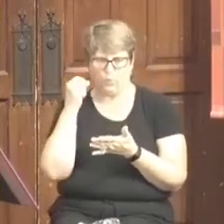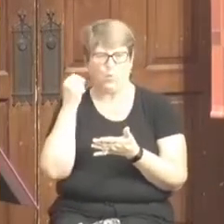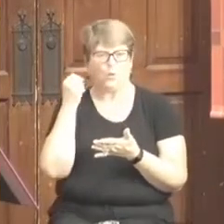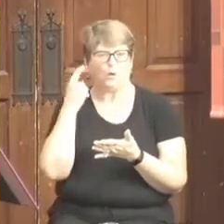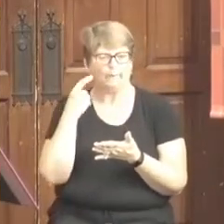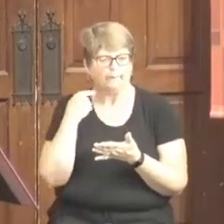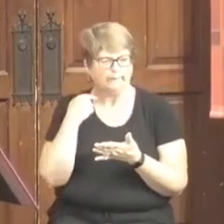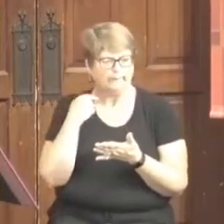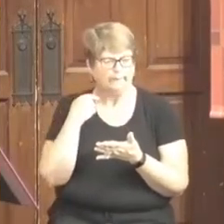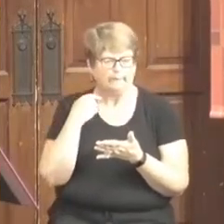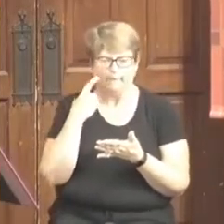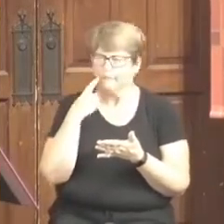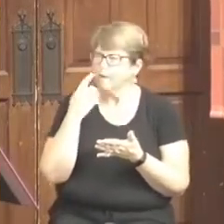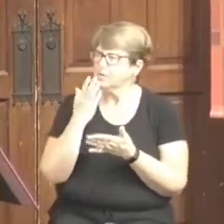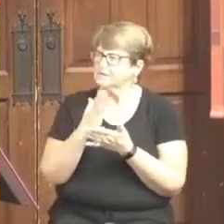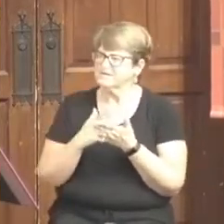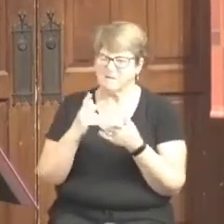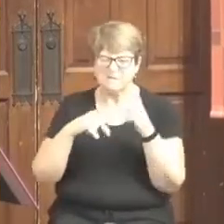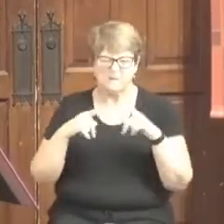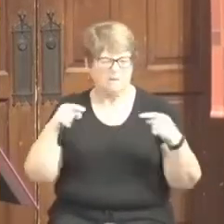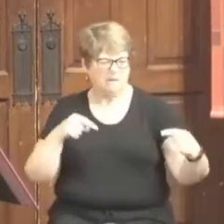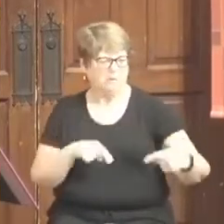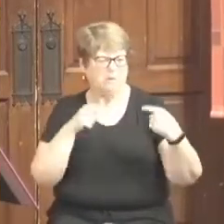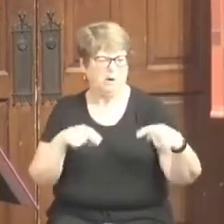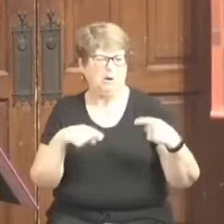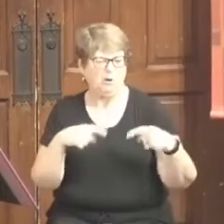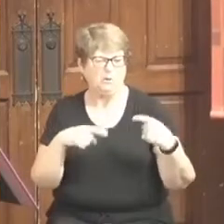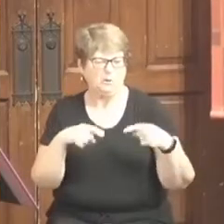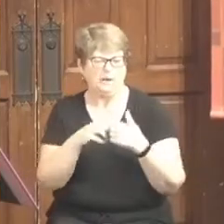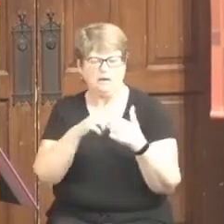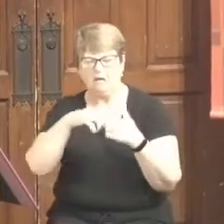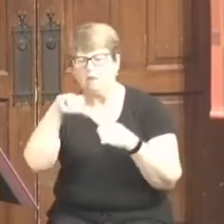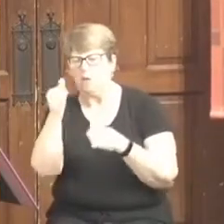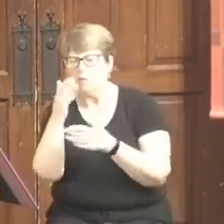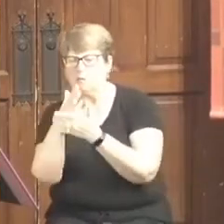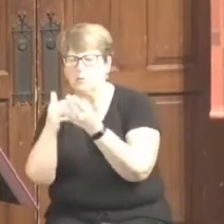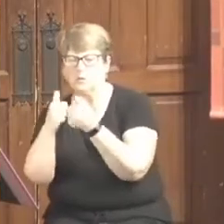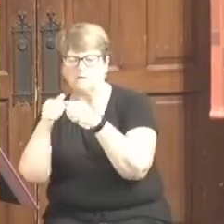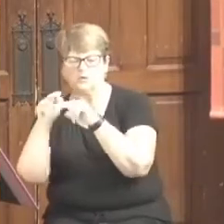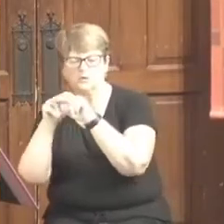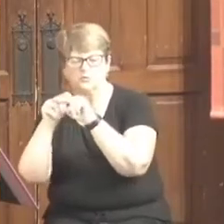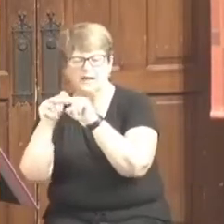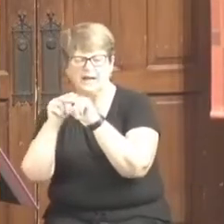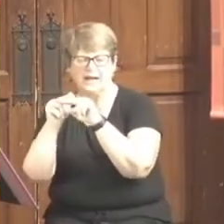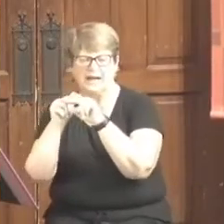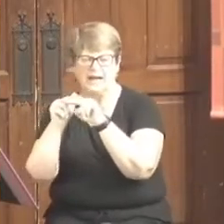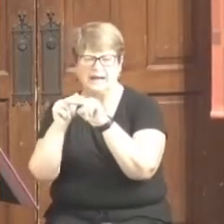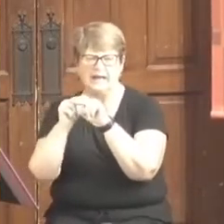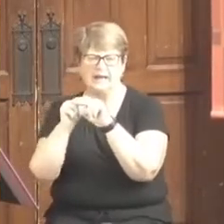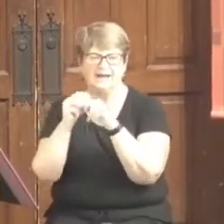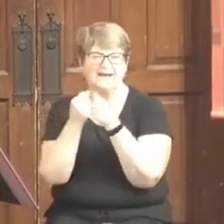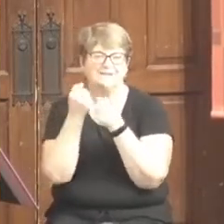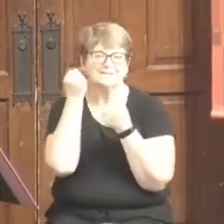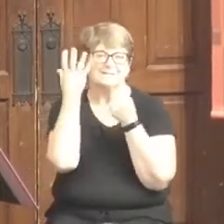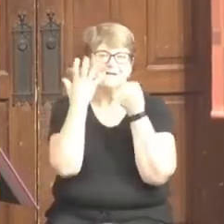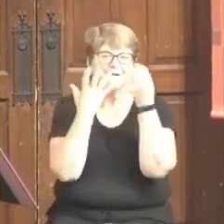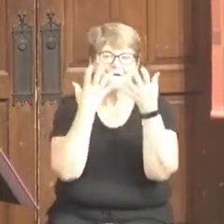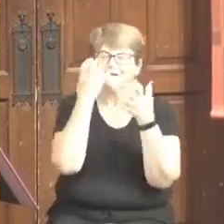There were some people who were arguing on the other side of the train in sign language.